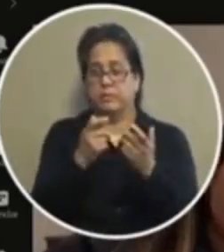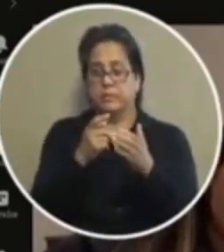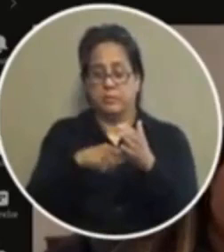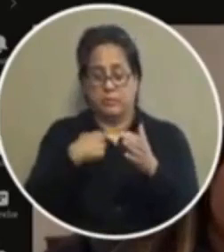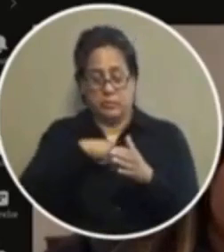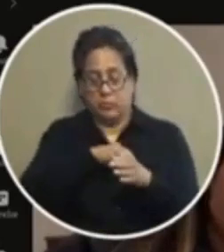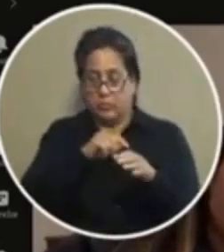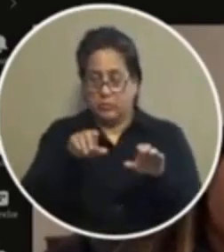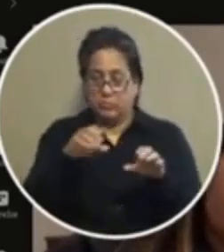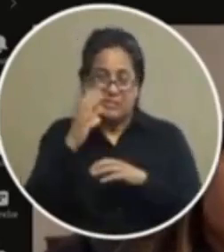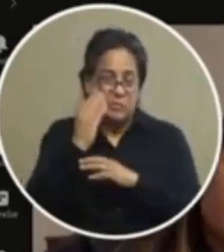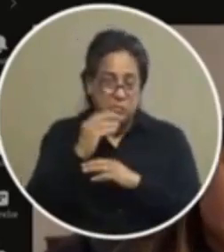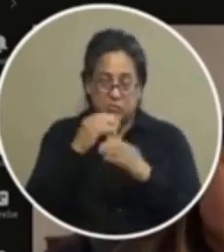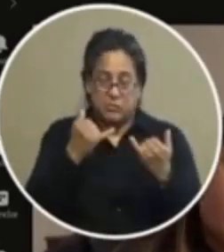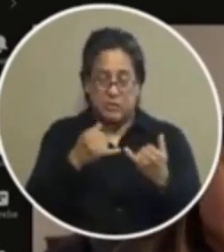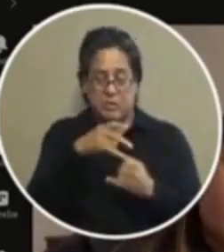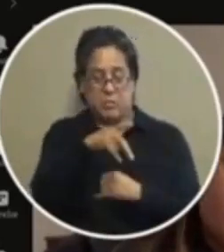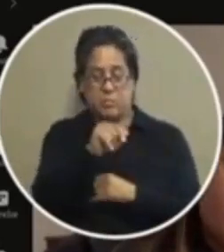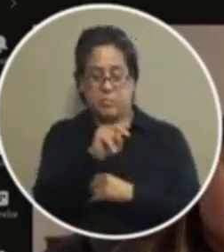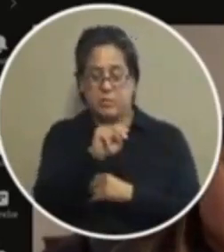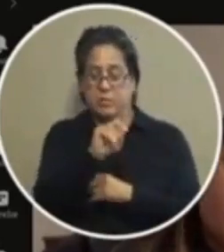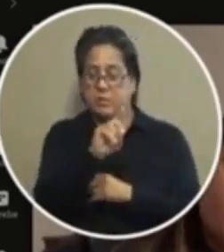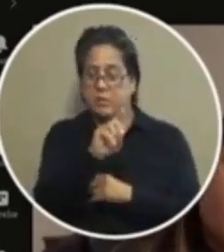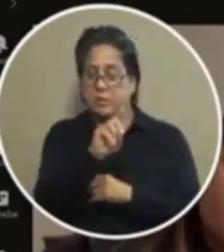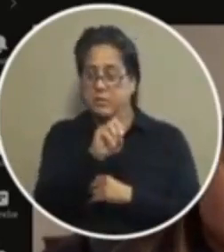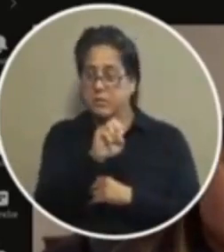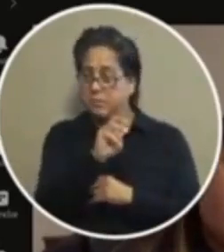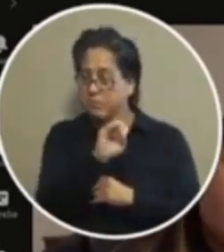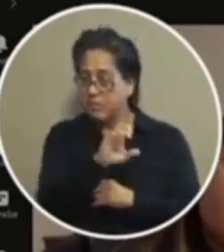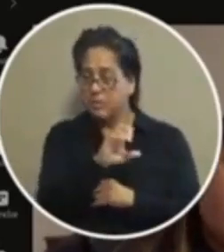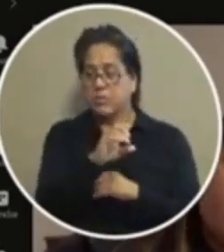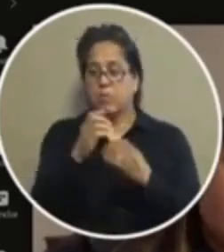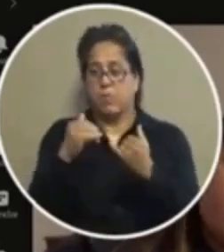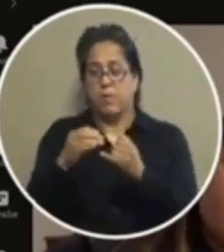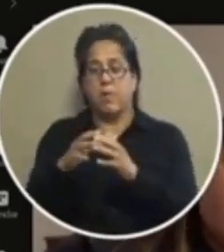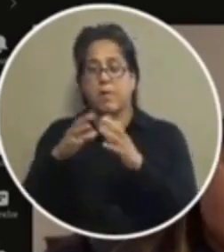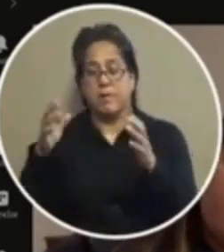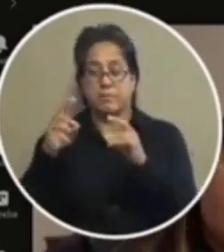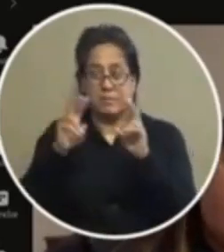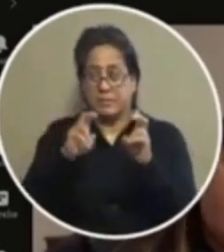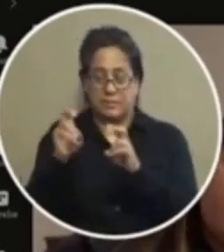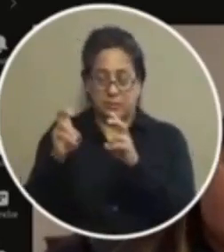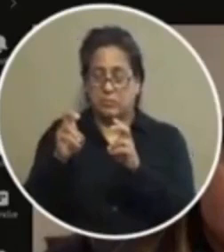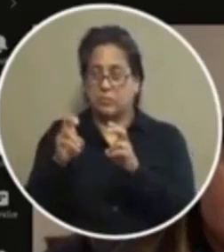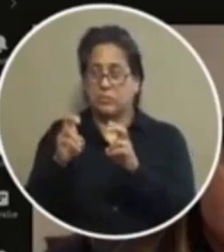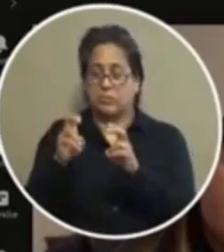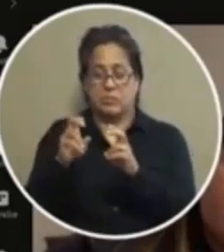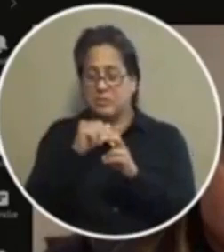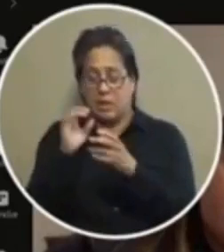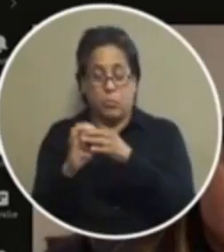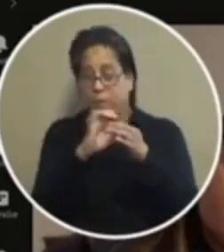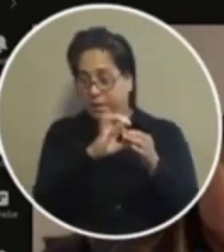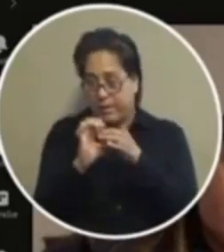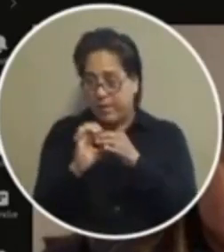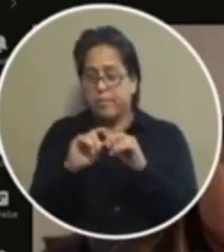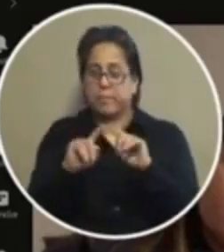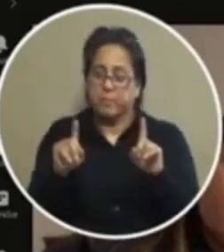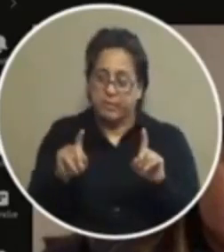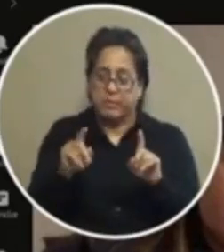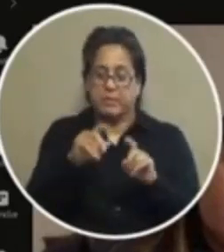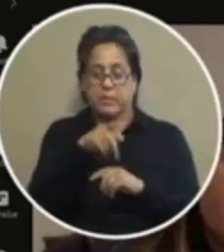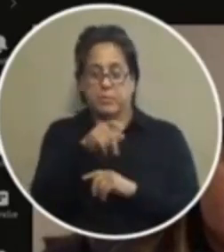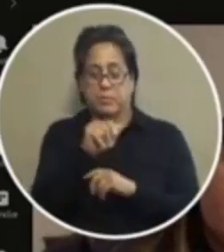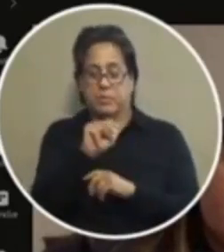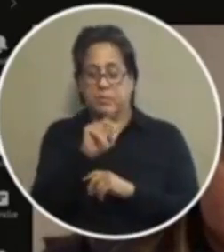we're going through right now with the pandemic it is it is bringing in a lot of different issues of which this has nothing to do with i understand but but the